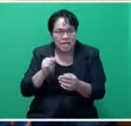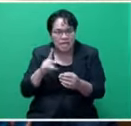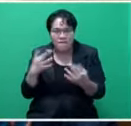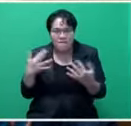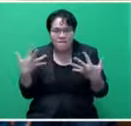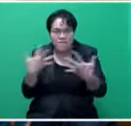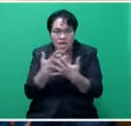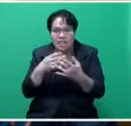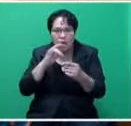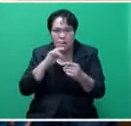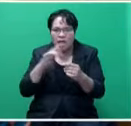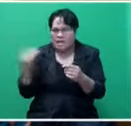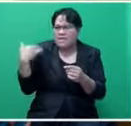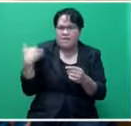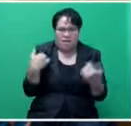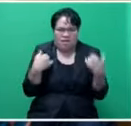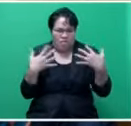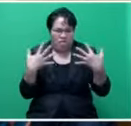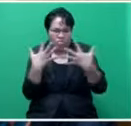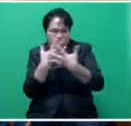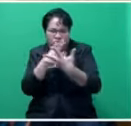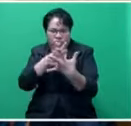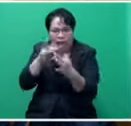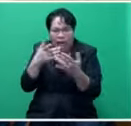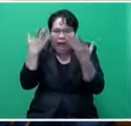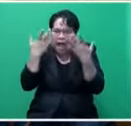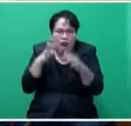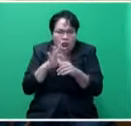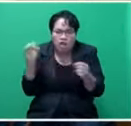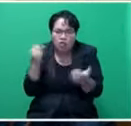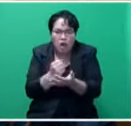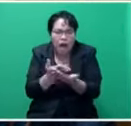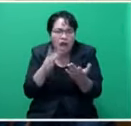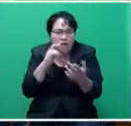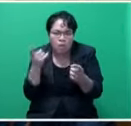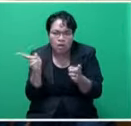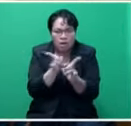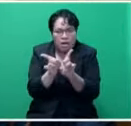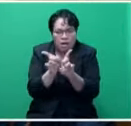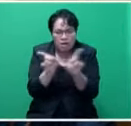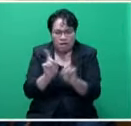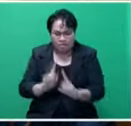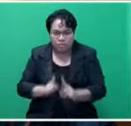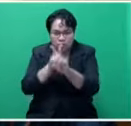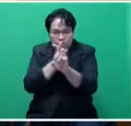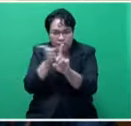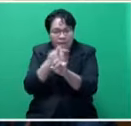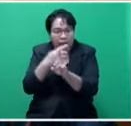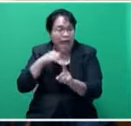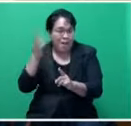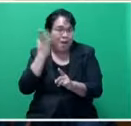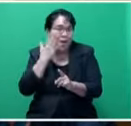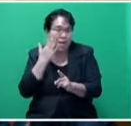otherwise there's a lot of interference. I'm not sure how they're going to, how they're going to work that up, how they're going to work that out, but I'm aware that